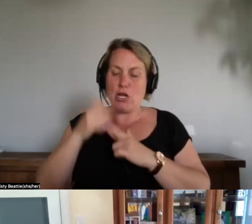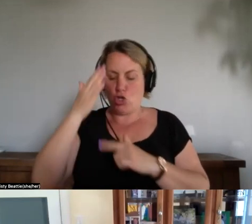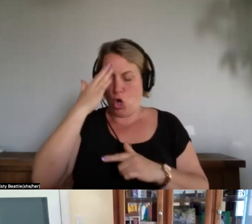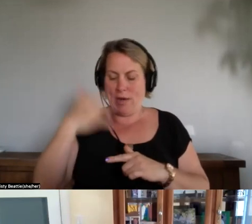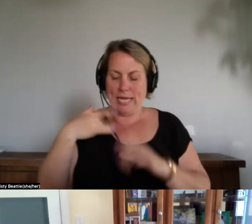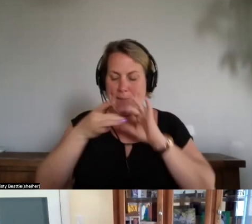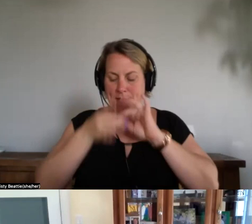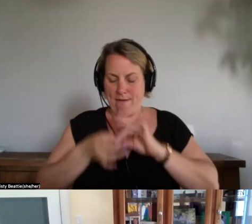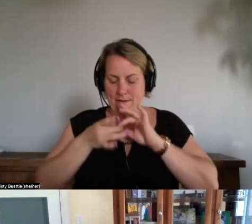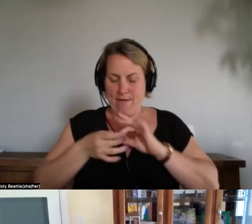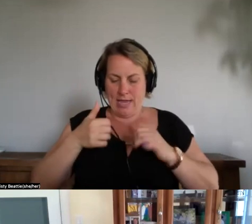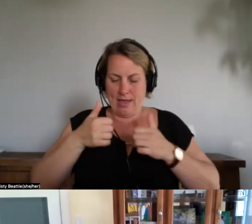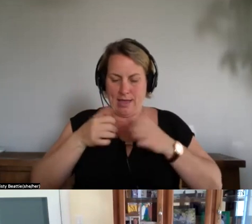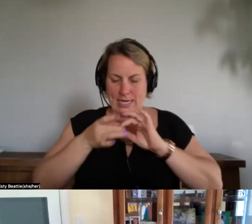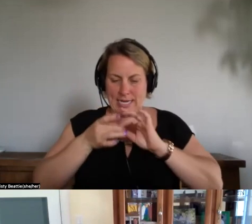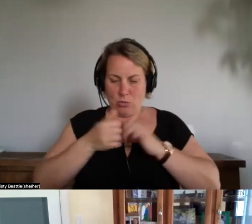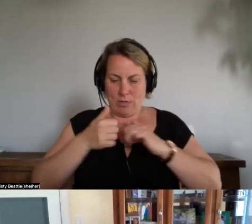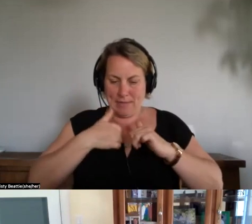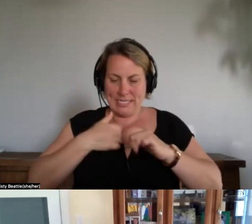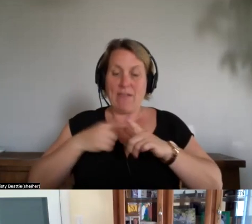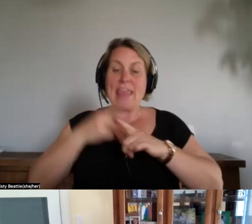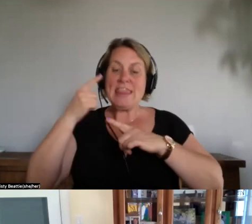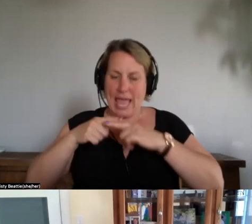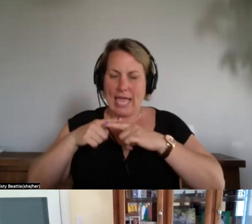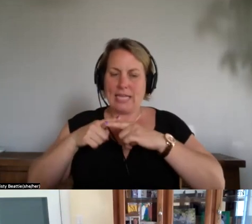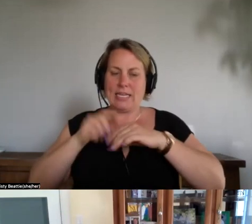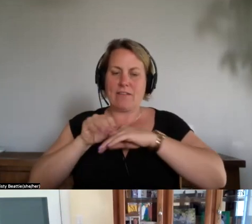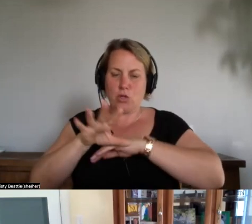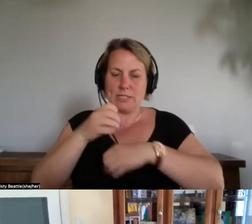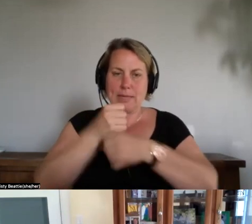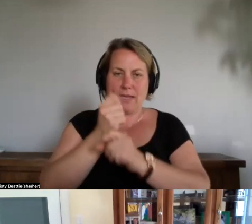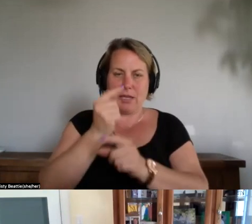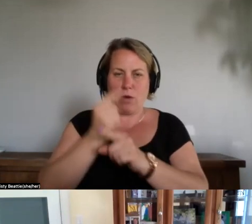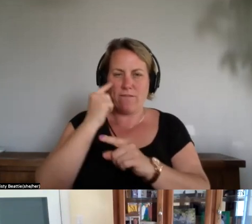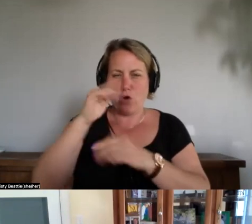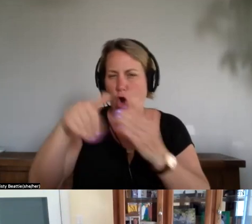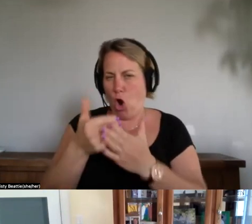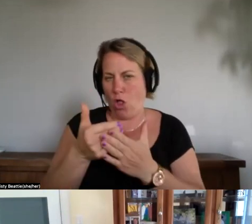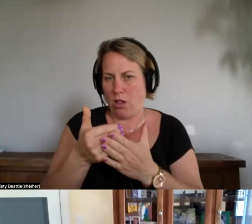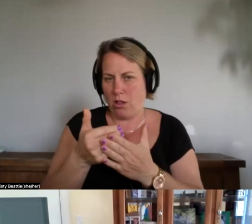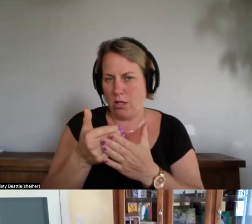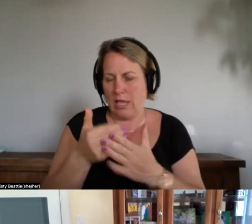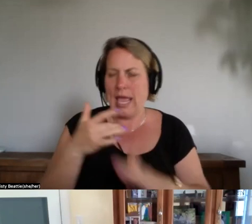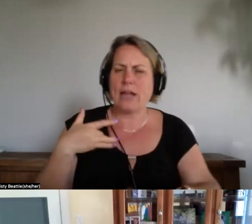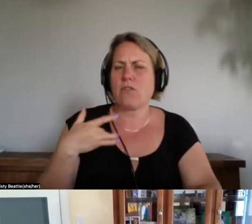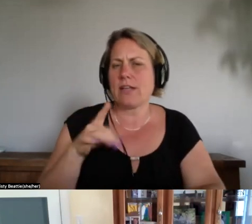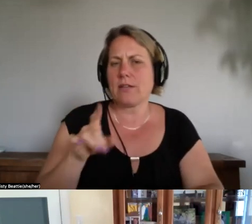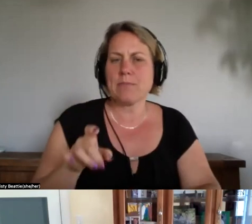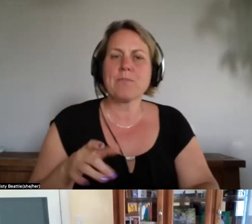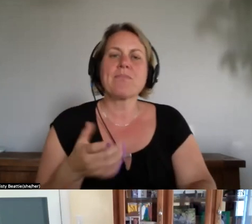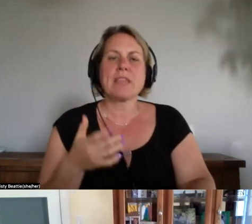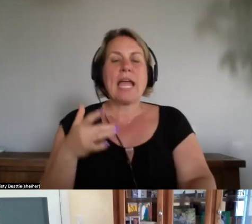beginning of making it right for all i i think what's important here is there's a whole